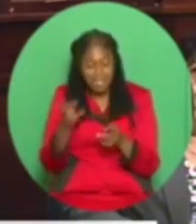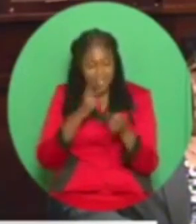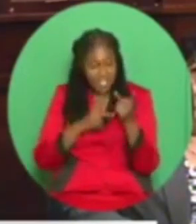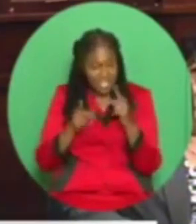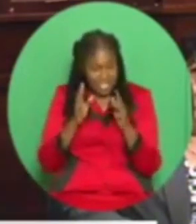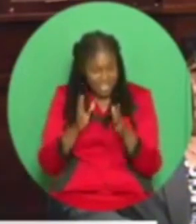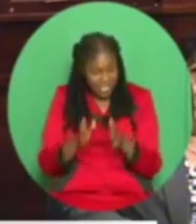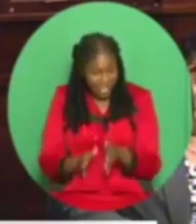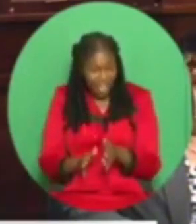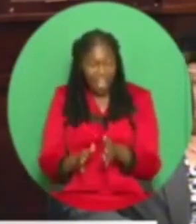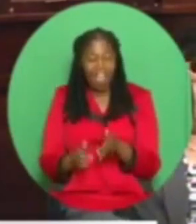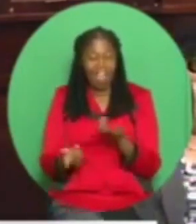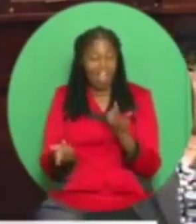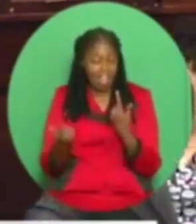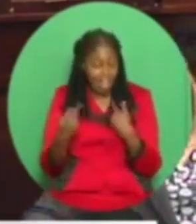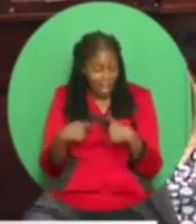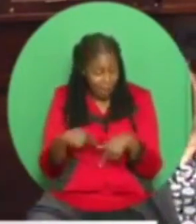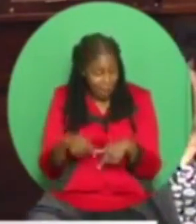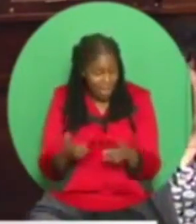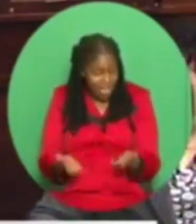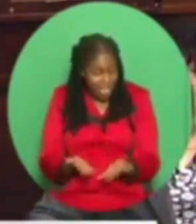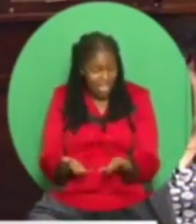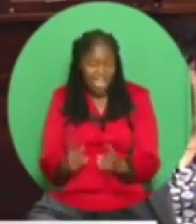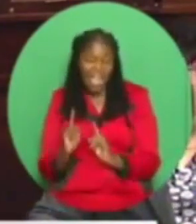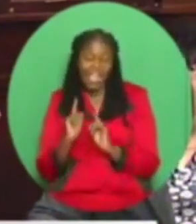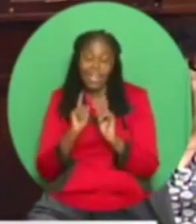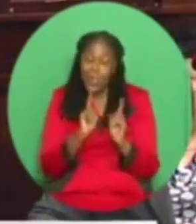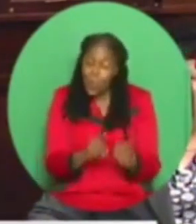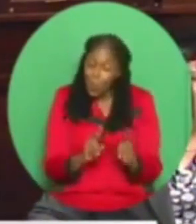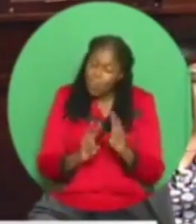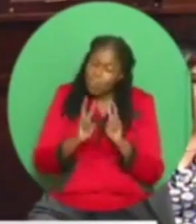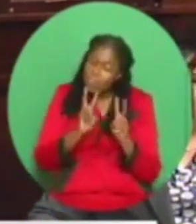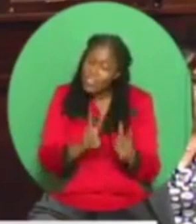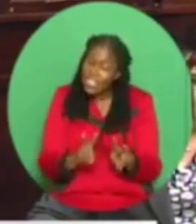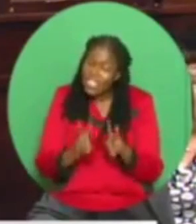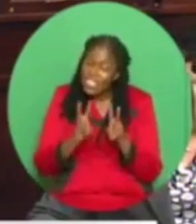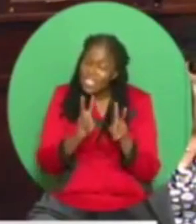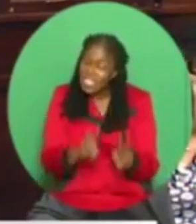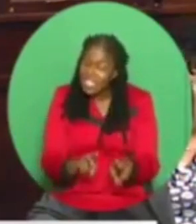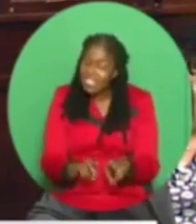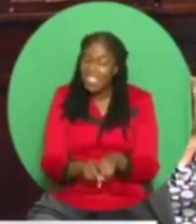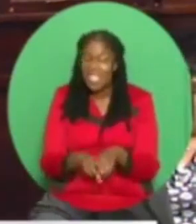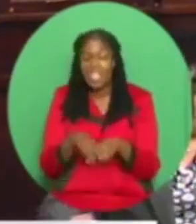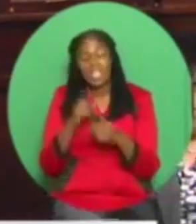South Trinidad. And that contractor is indeed the premises of AV drilling.